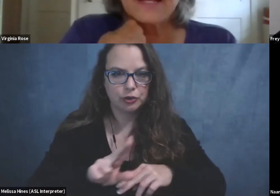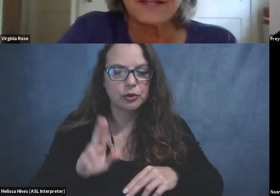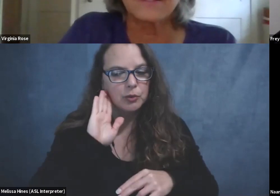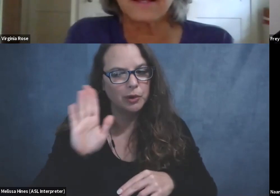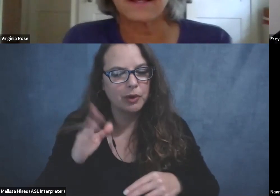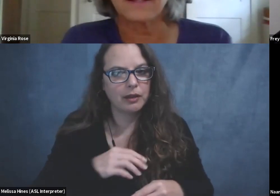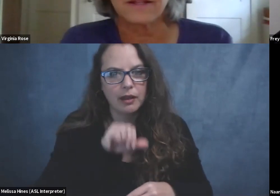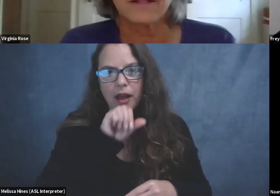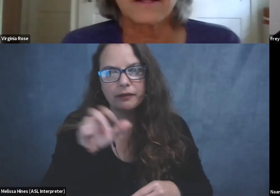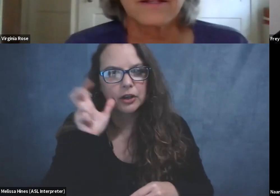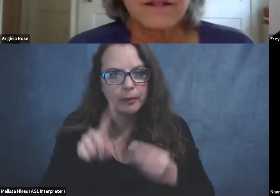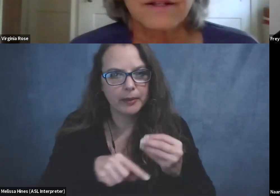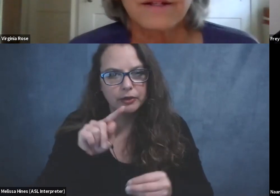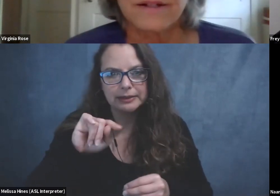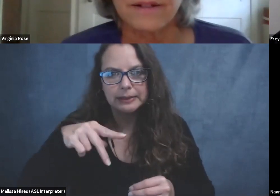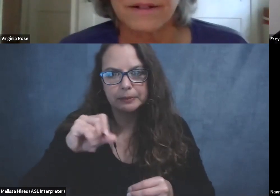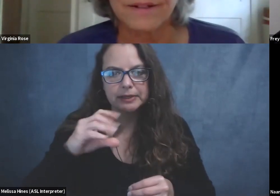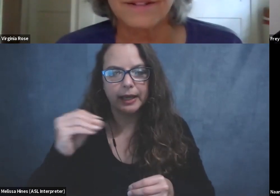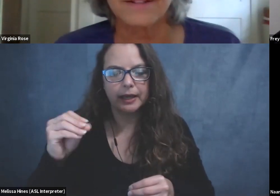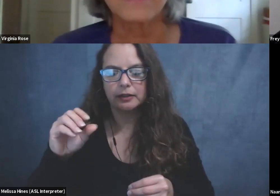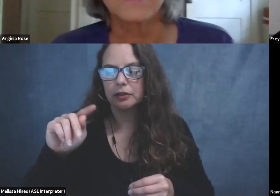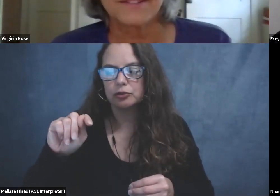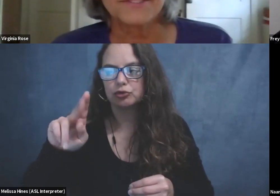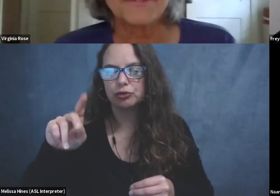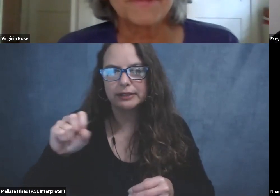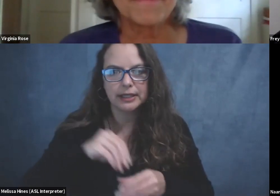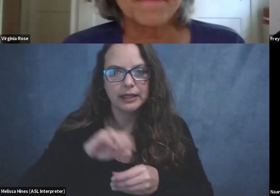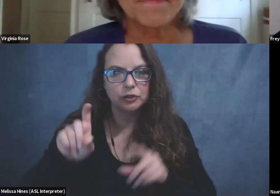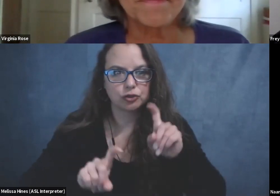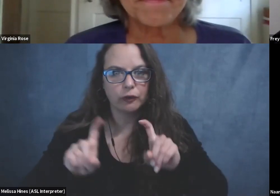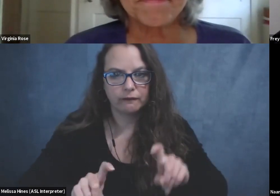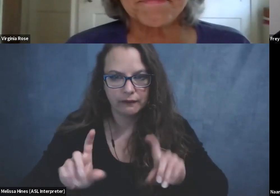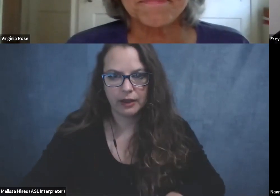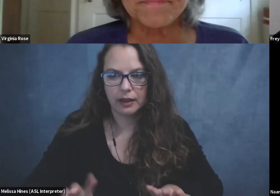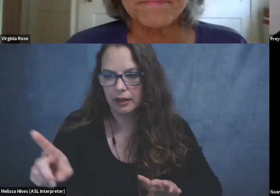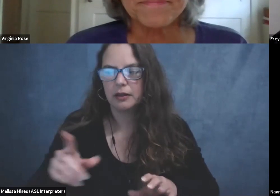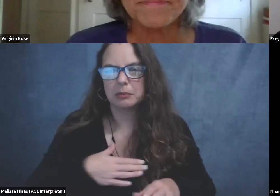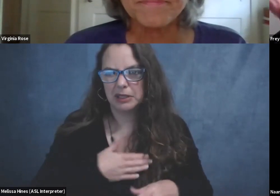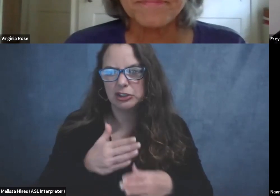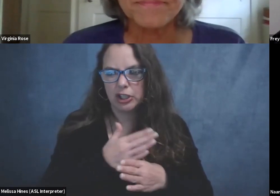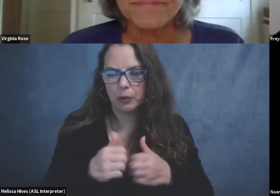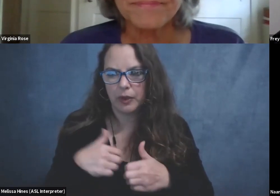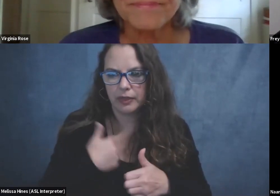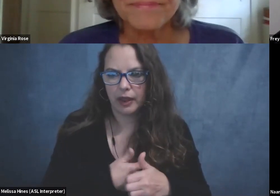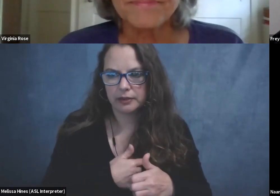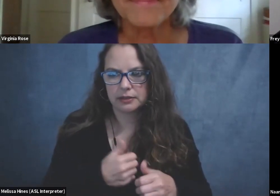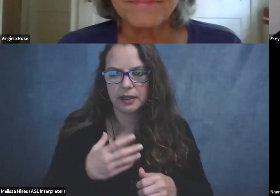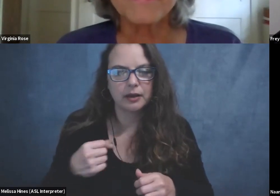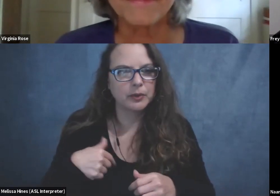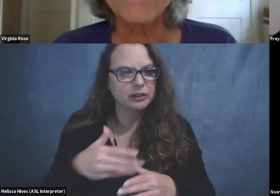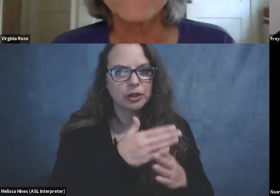um, in the, in the survey that you'll get as soon as we finish. So, um, please share, um, with us so that we can share it with new people.